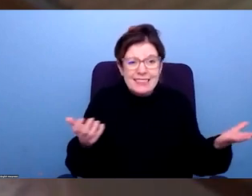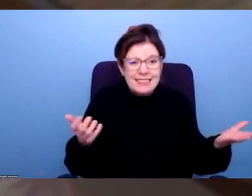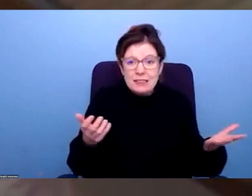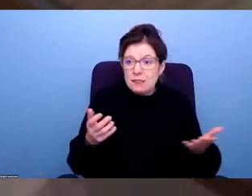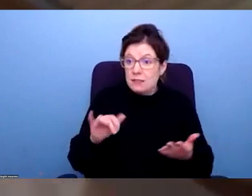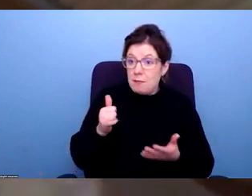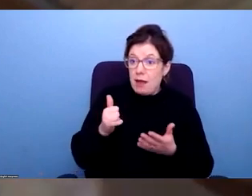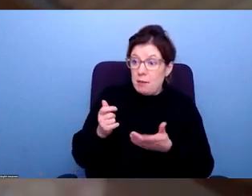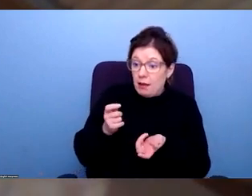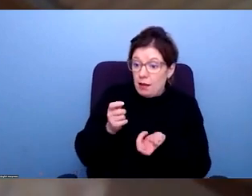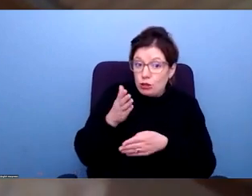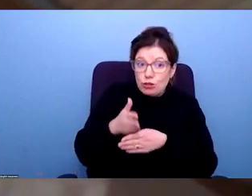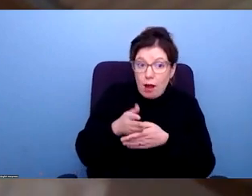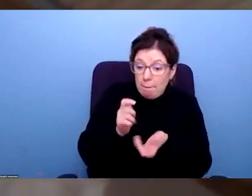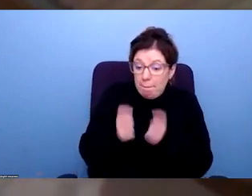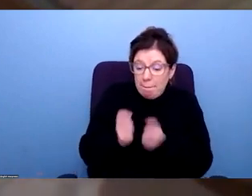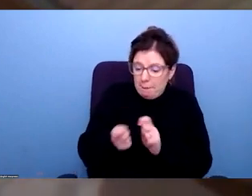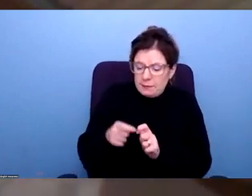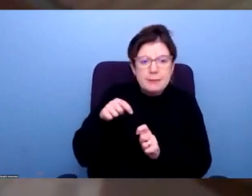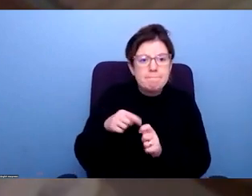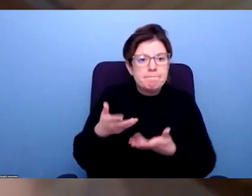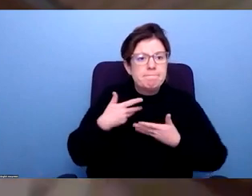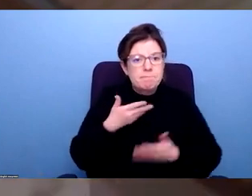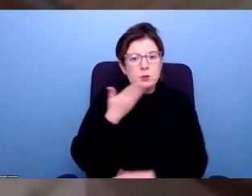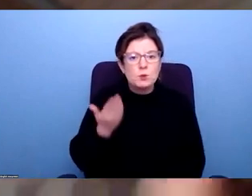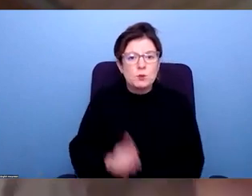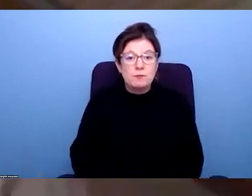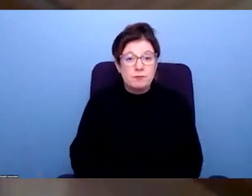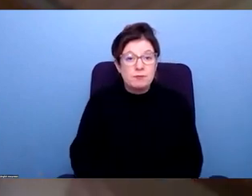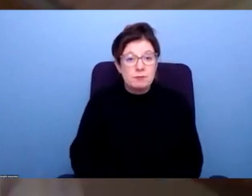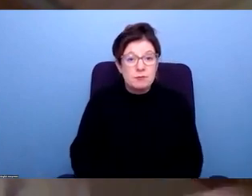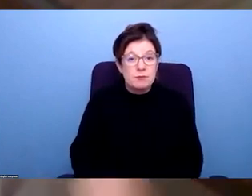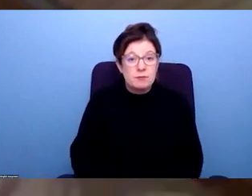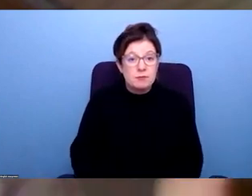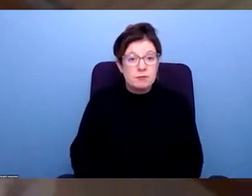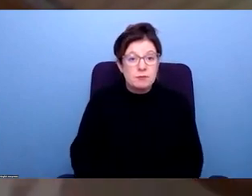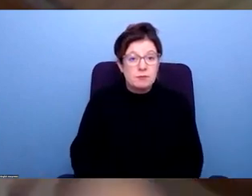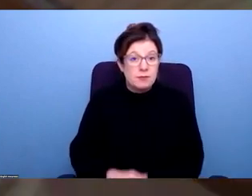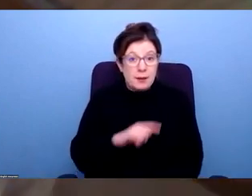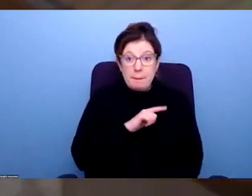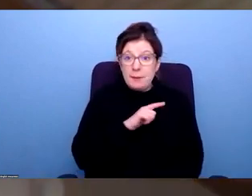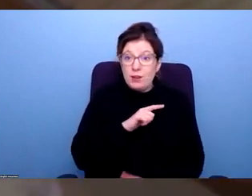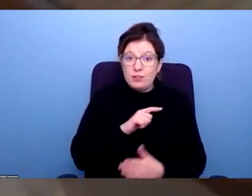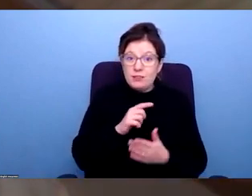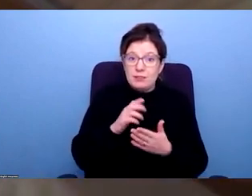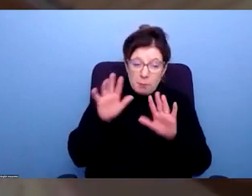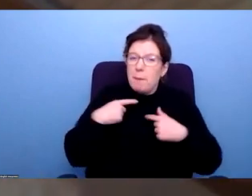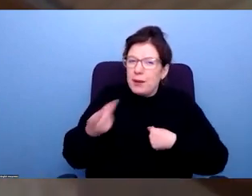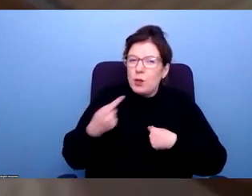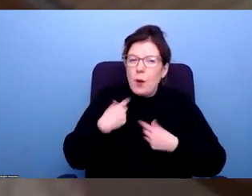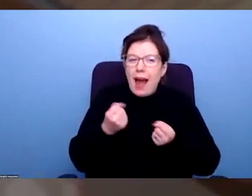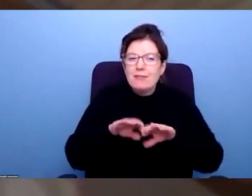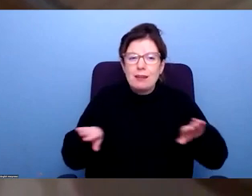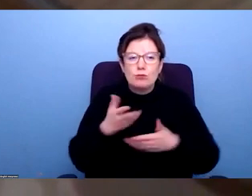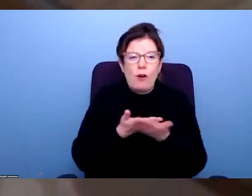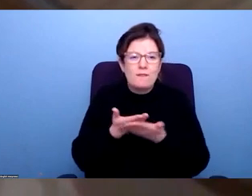enable them to to find the right jobs. Yeah, because it's quite hard to get that in advance of taking a job, among other things. But we'll pick up separately because they're